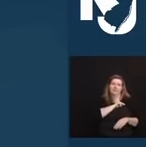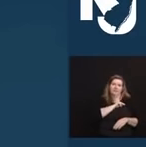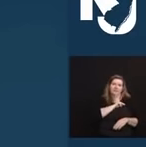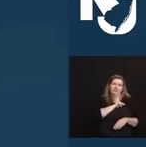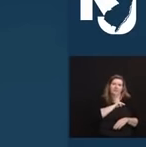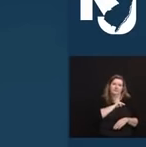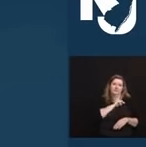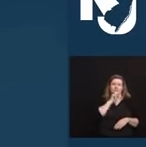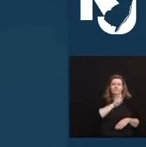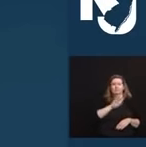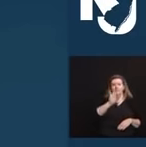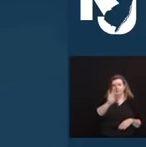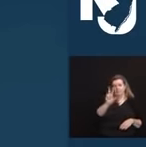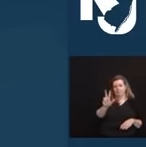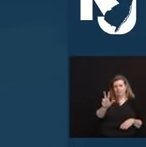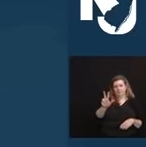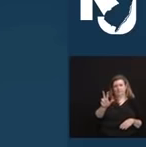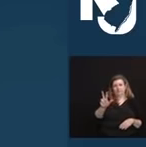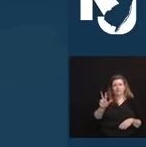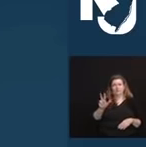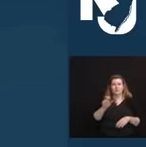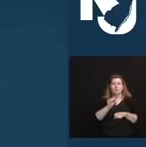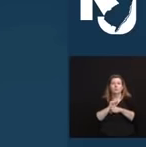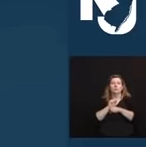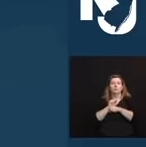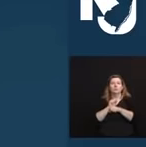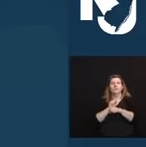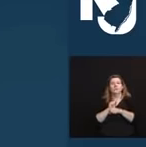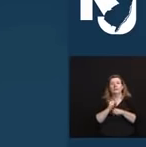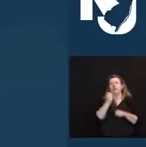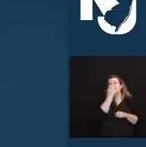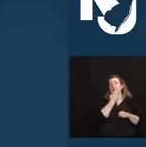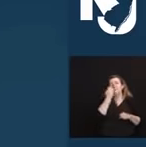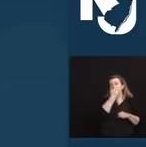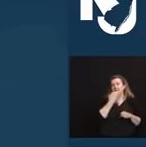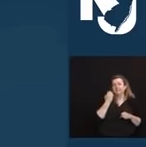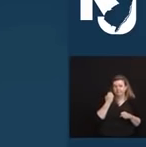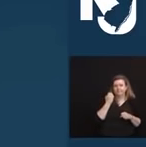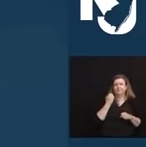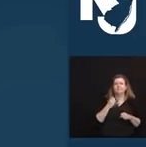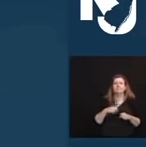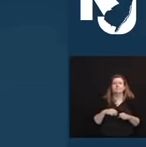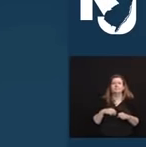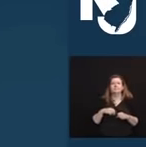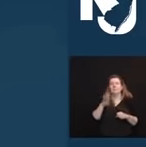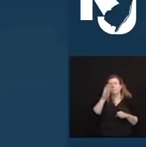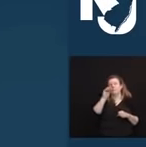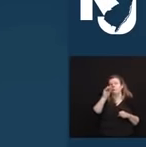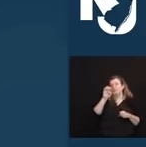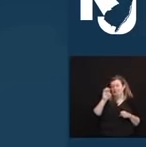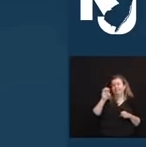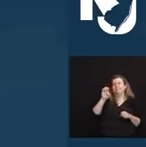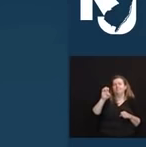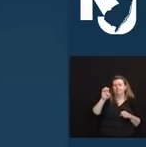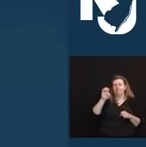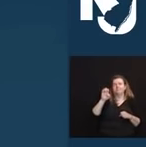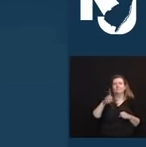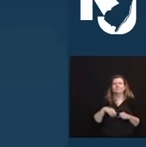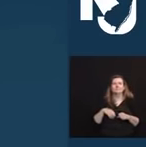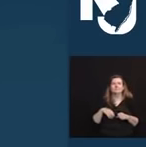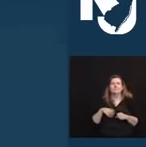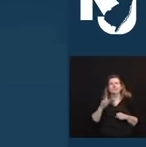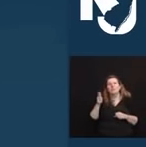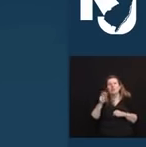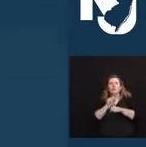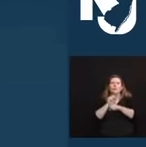Evelyn was a secretary for the Elizabeth Board of Education before ending her career in the private sector with the McDonough and Sullivan Law Firm